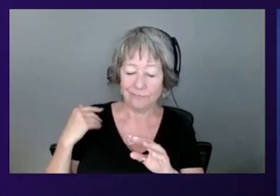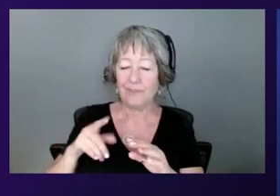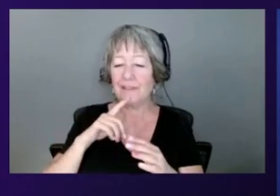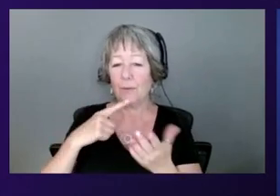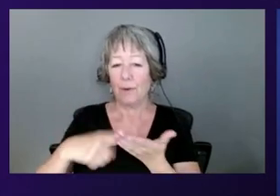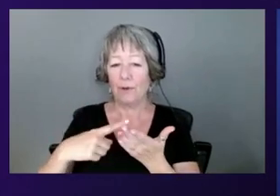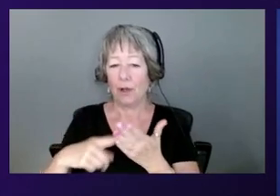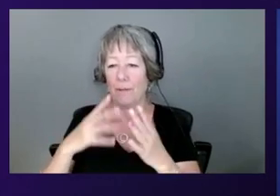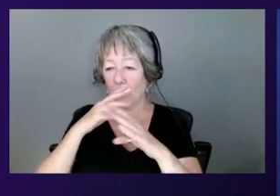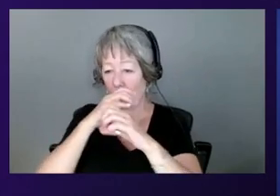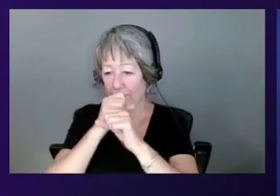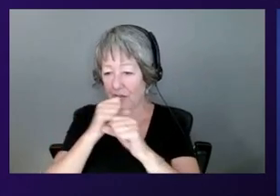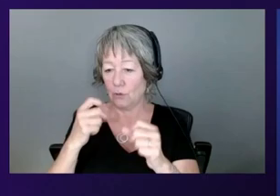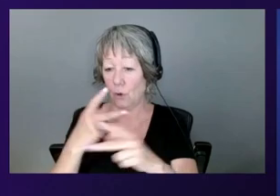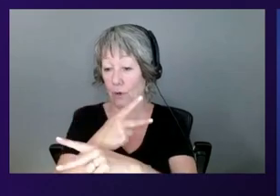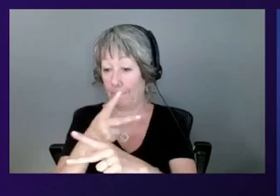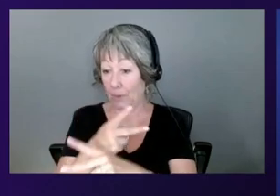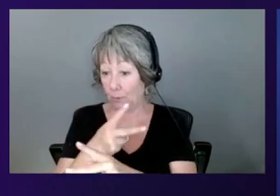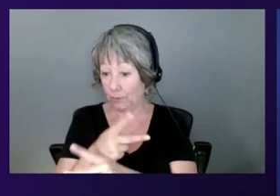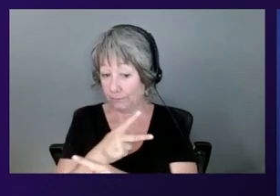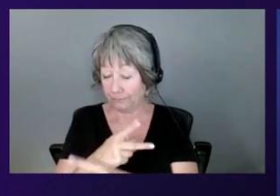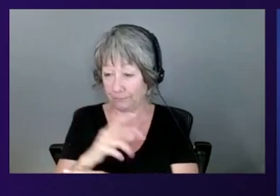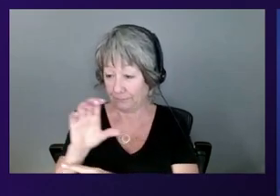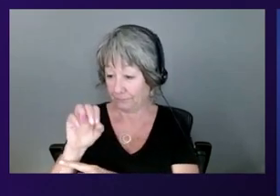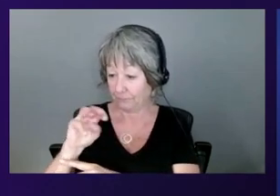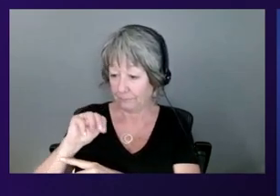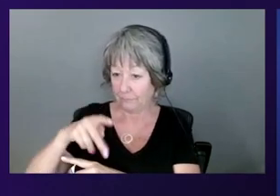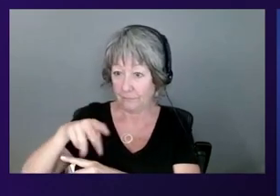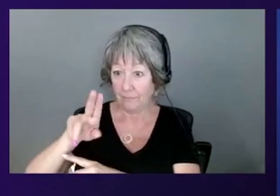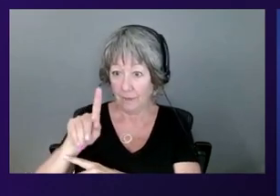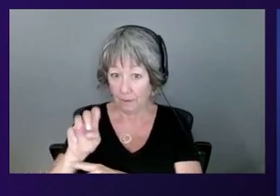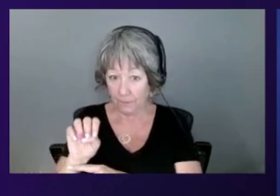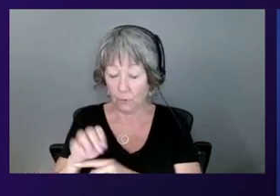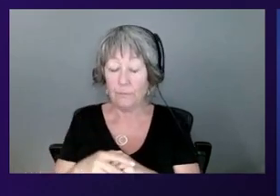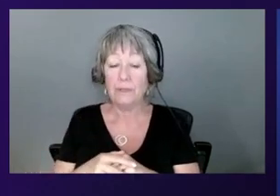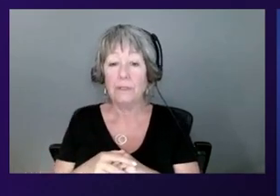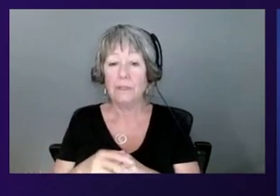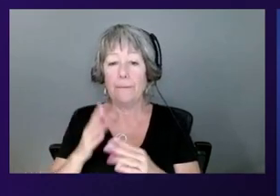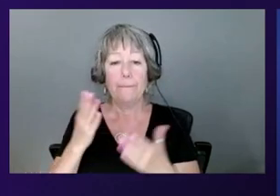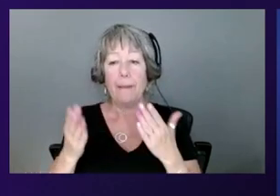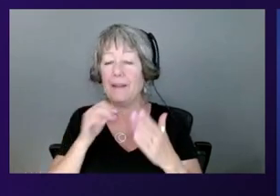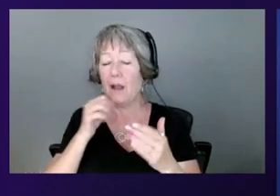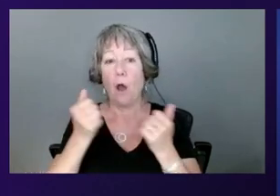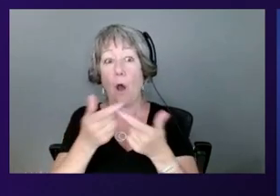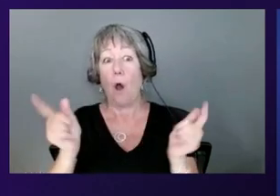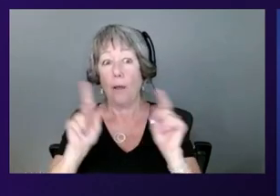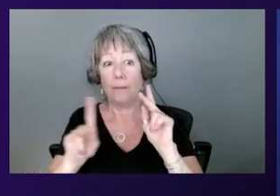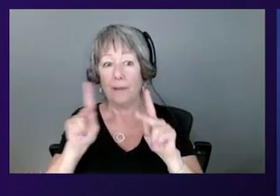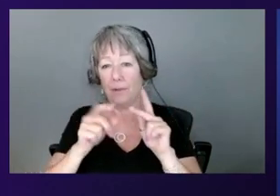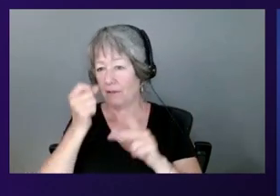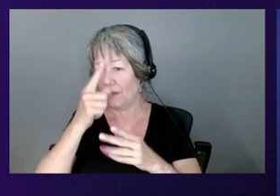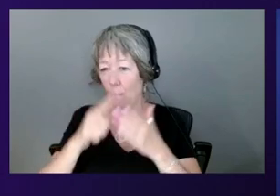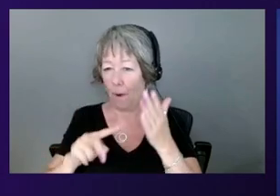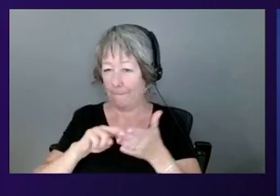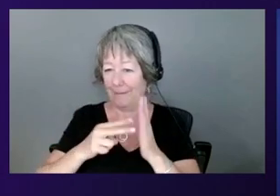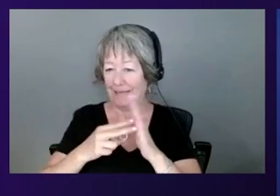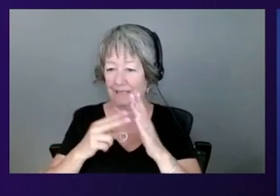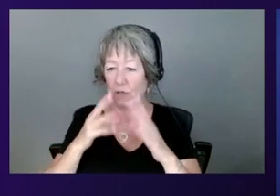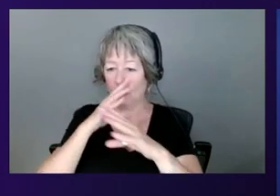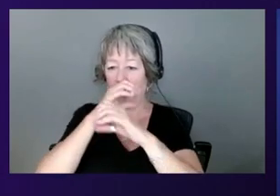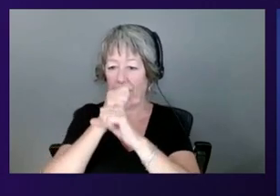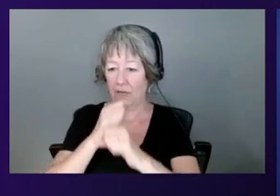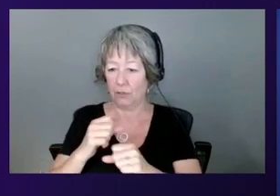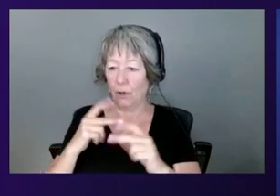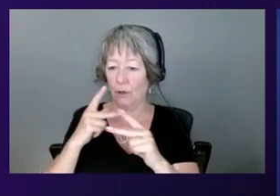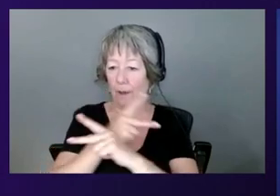confidential compute. Then it sometimes occurs to me that maybe not everyone out there understands what confidential compute is, but furthermore, even if you have